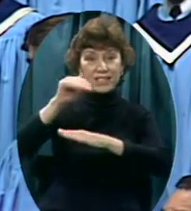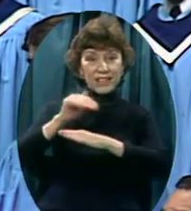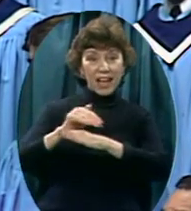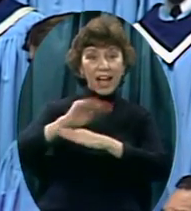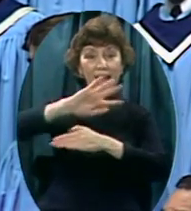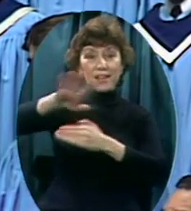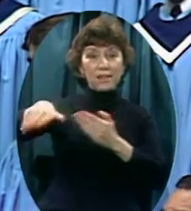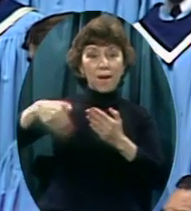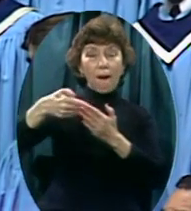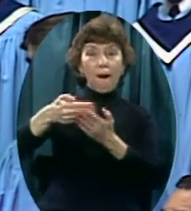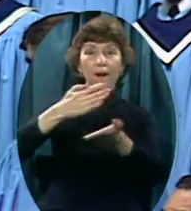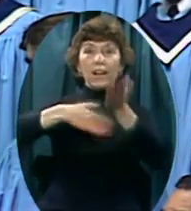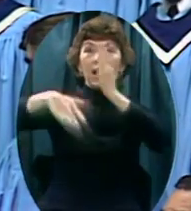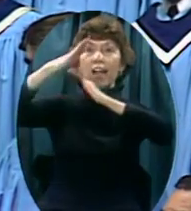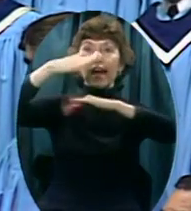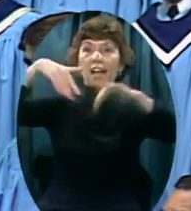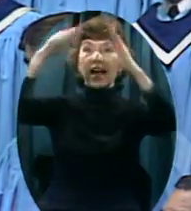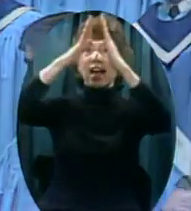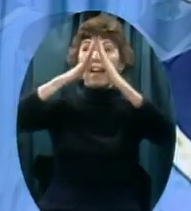rang.